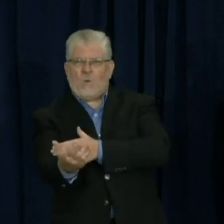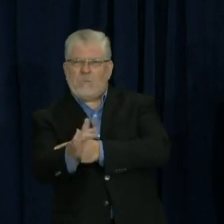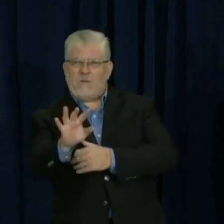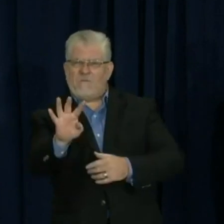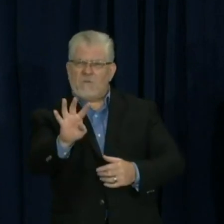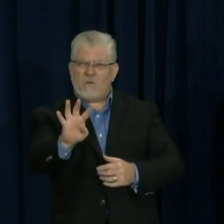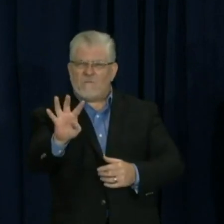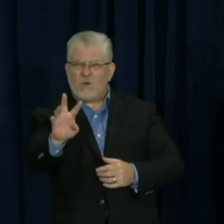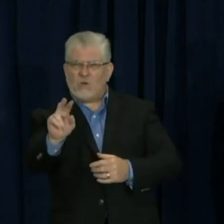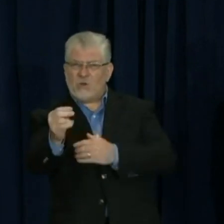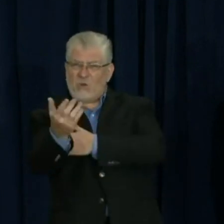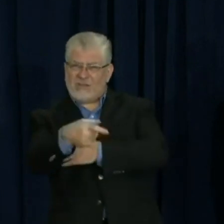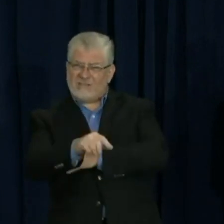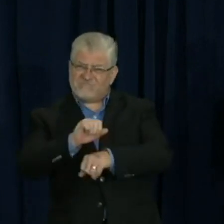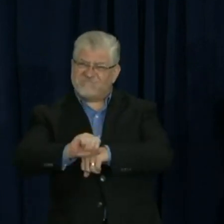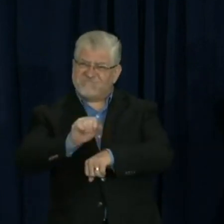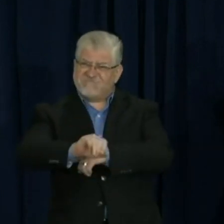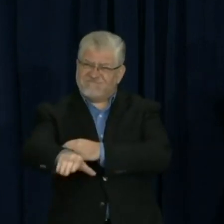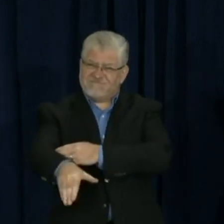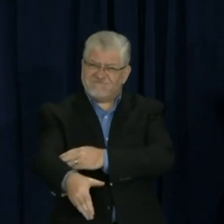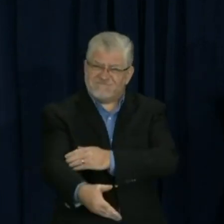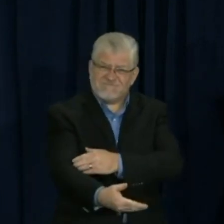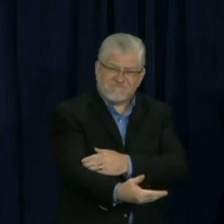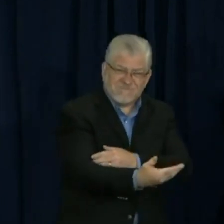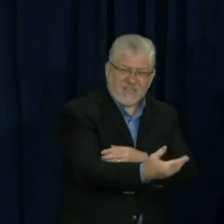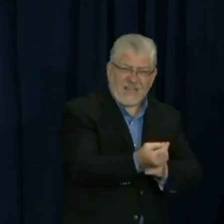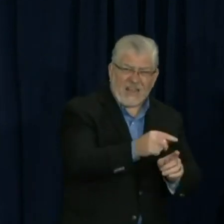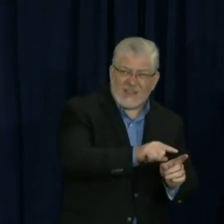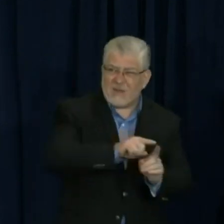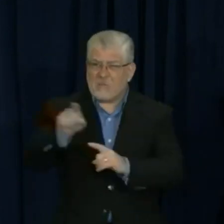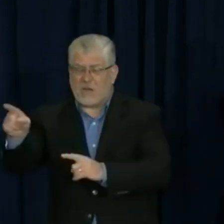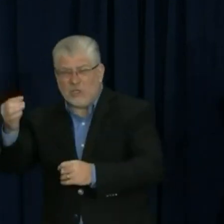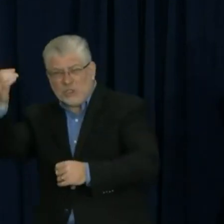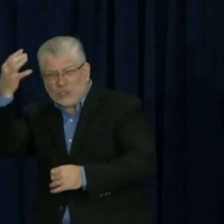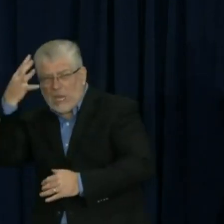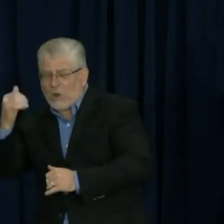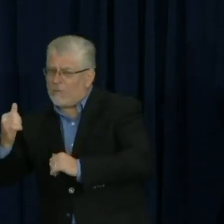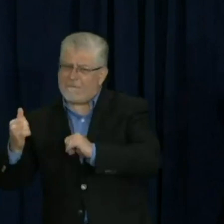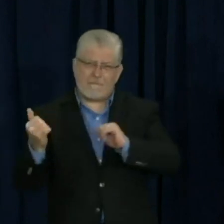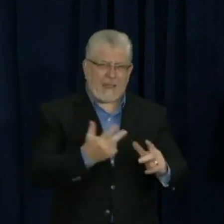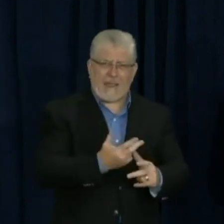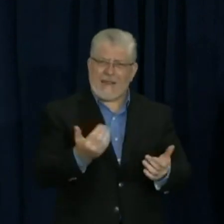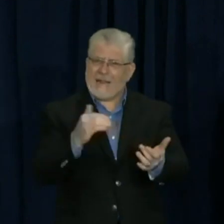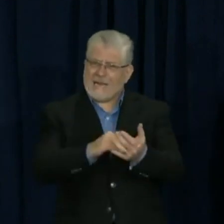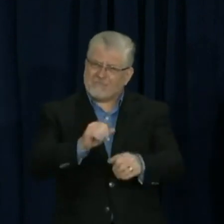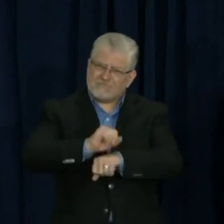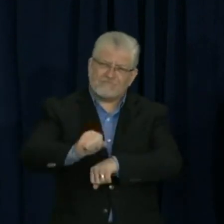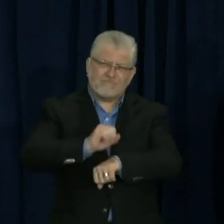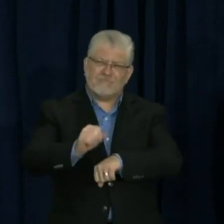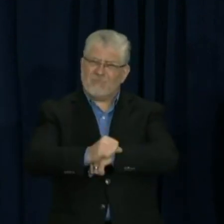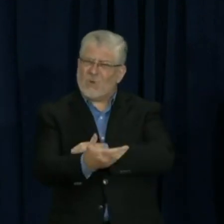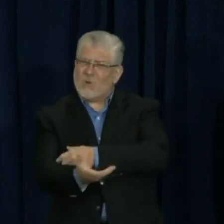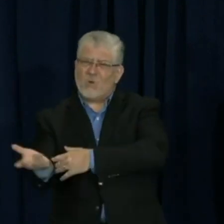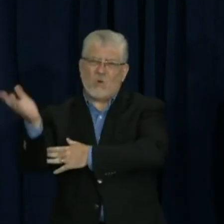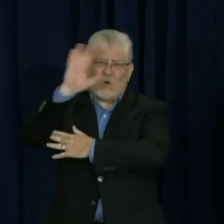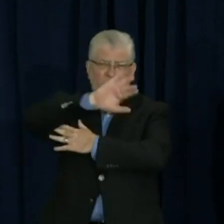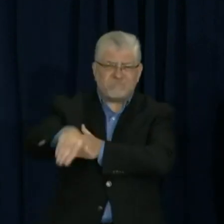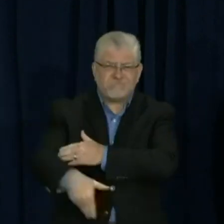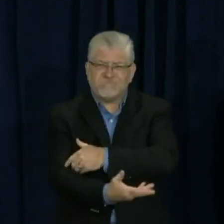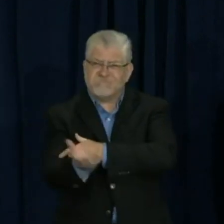were back within a couple hours of that. So I've been working around the clock, as are many of the counties,